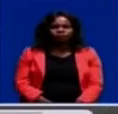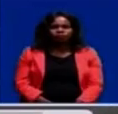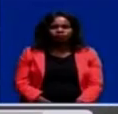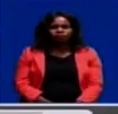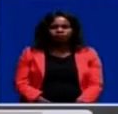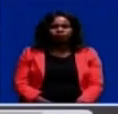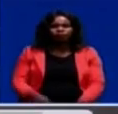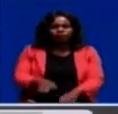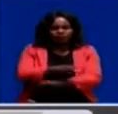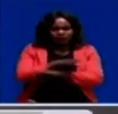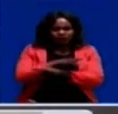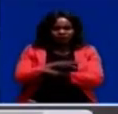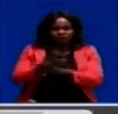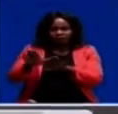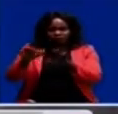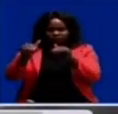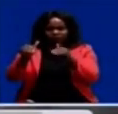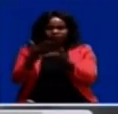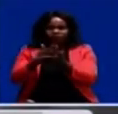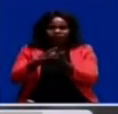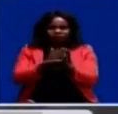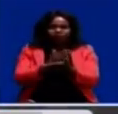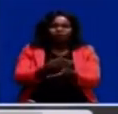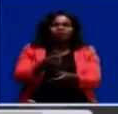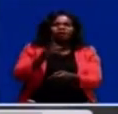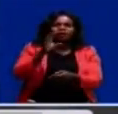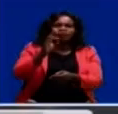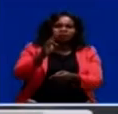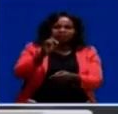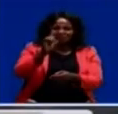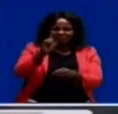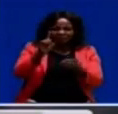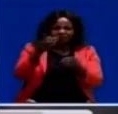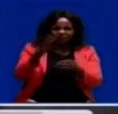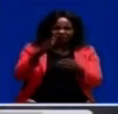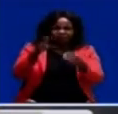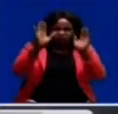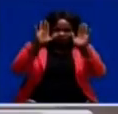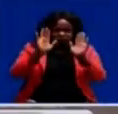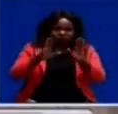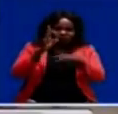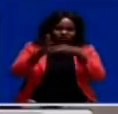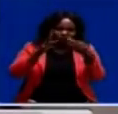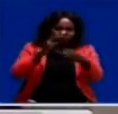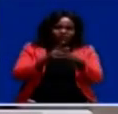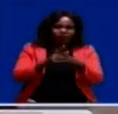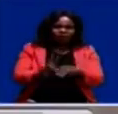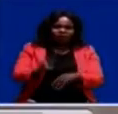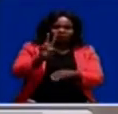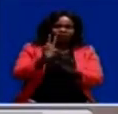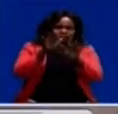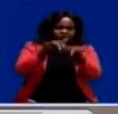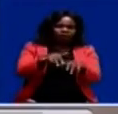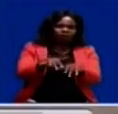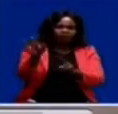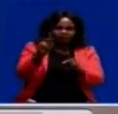Zambia and Zimbabwe share one of the seven natural wonders of the world, the Victoria Falls. The people of the two